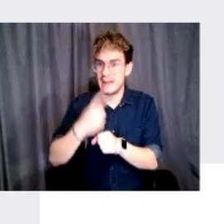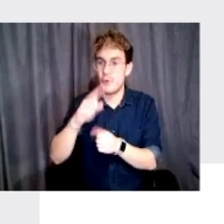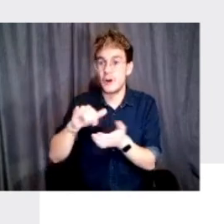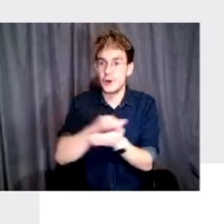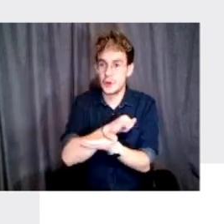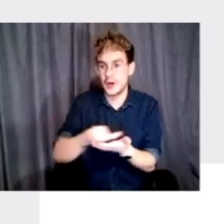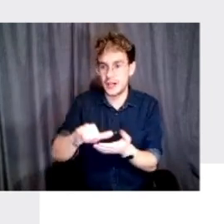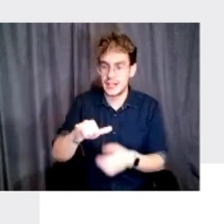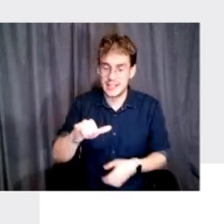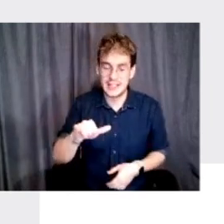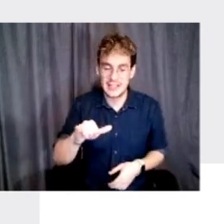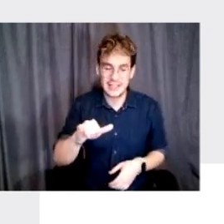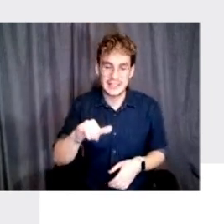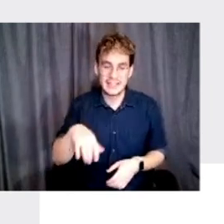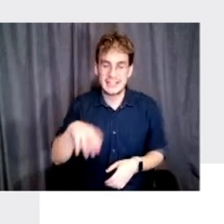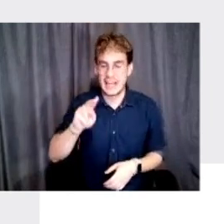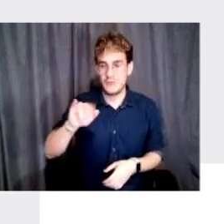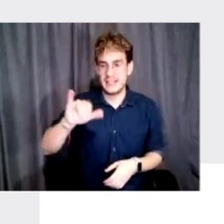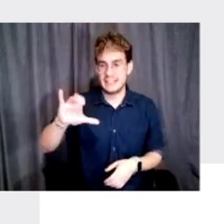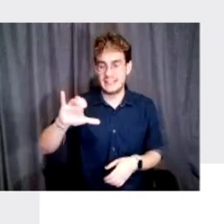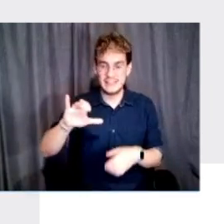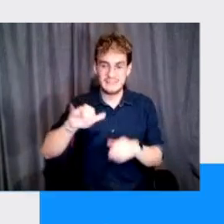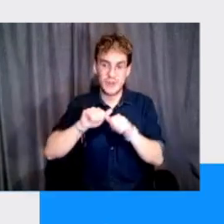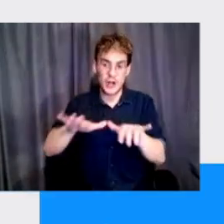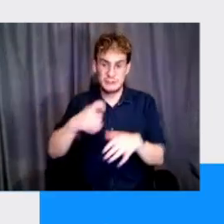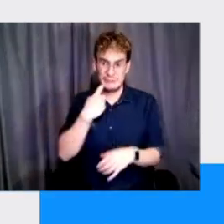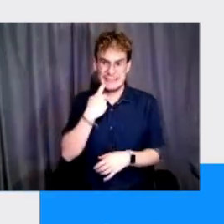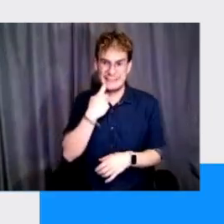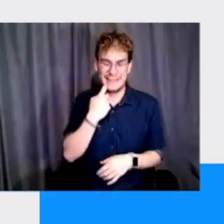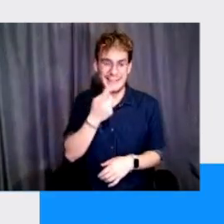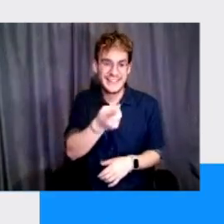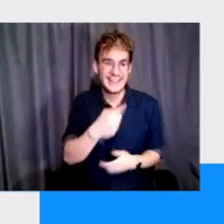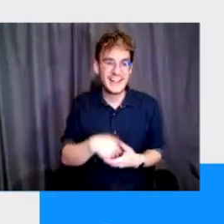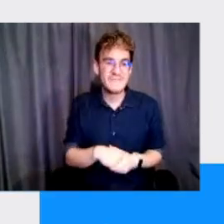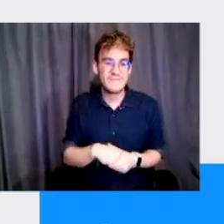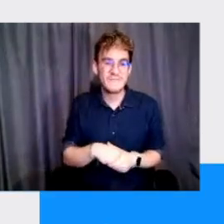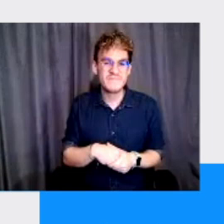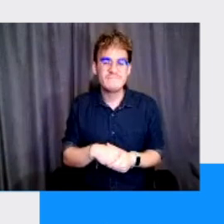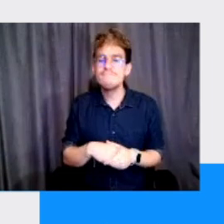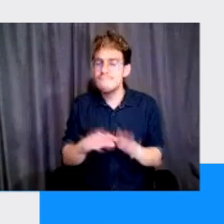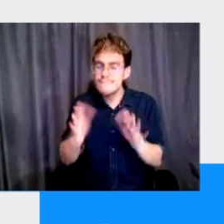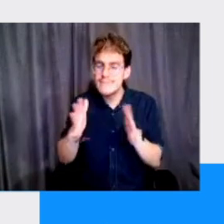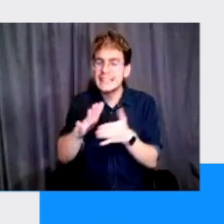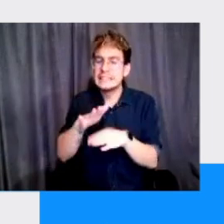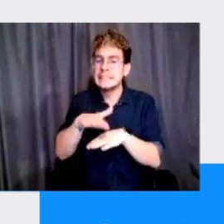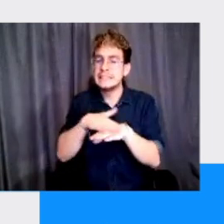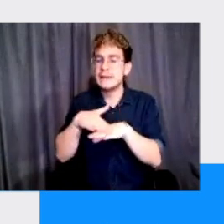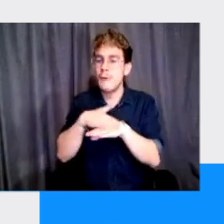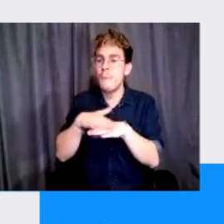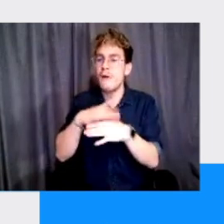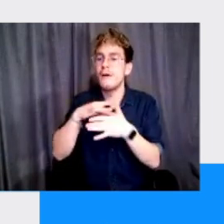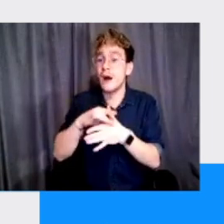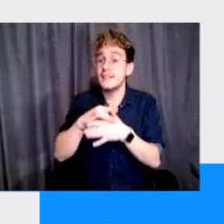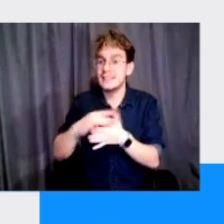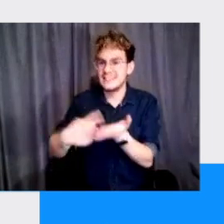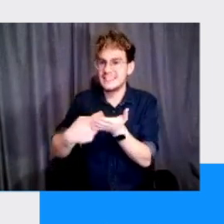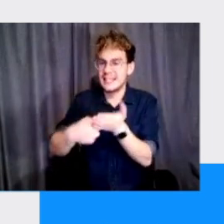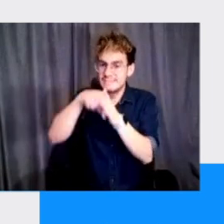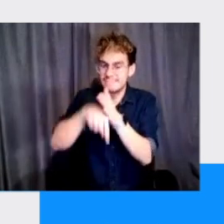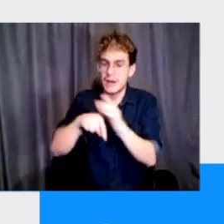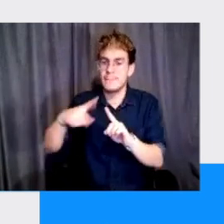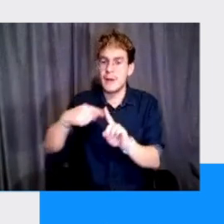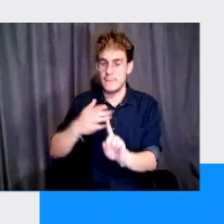City and launched very recently. I'll give you some context to talk a lot about about